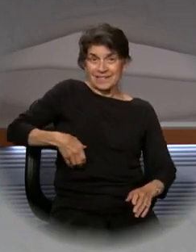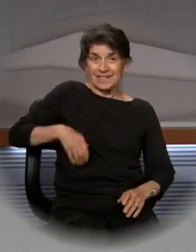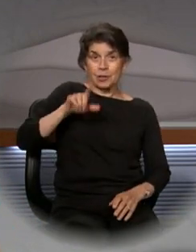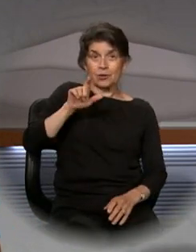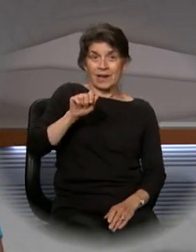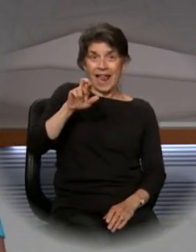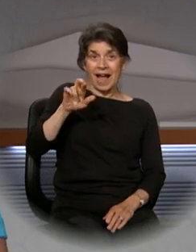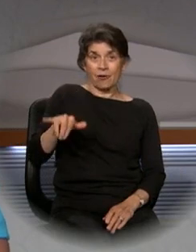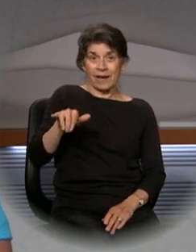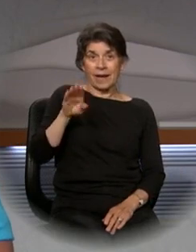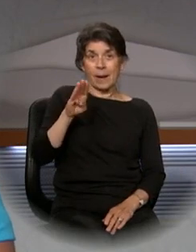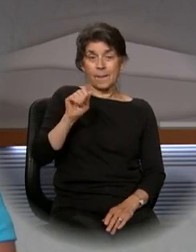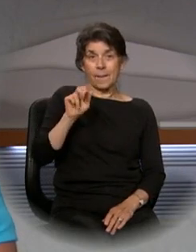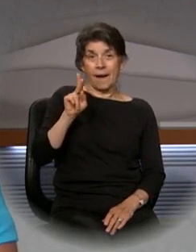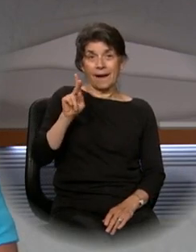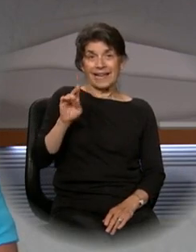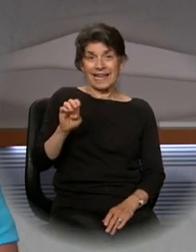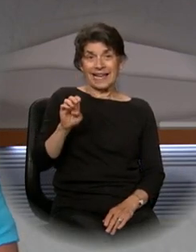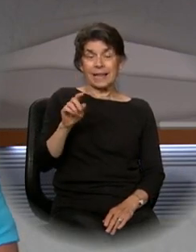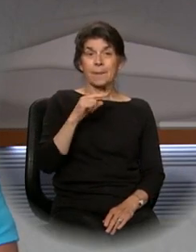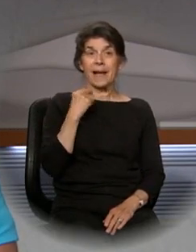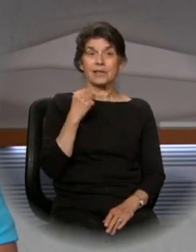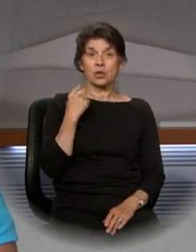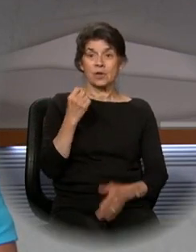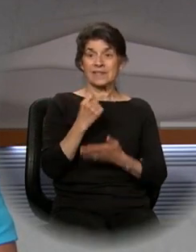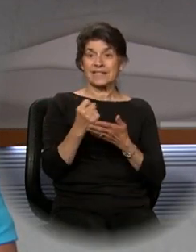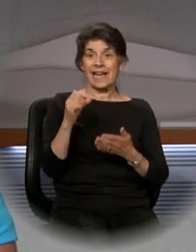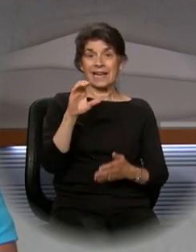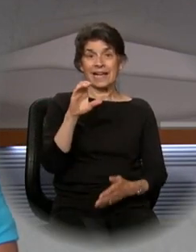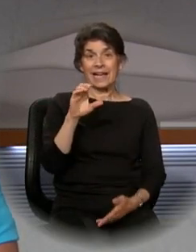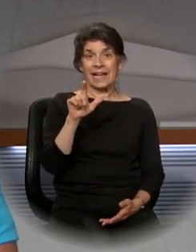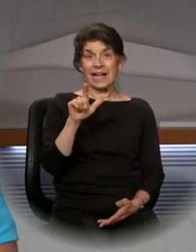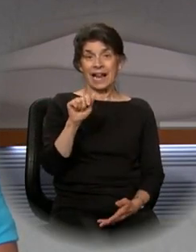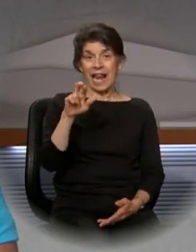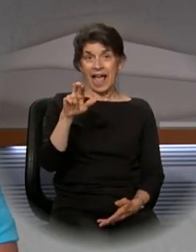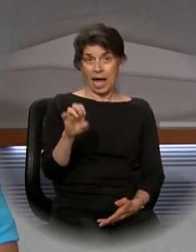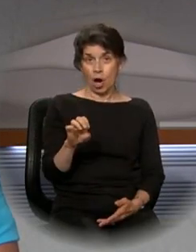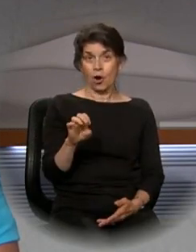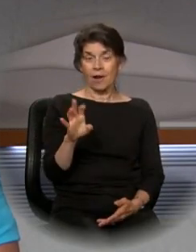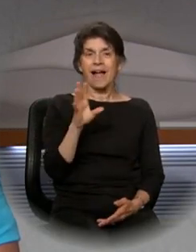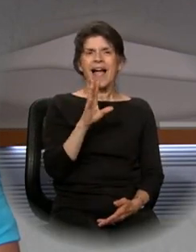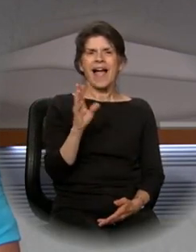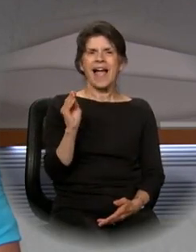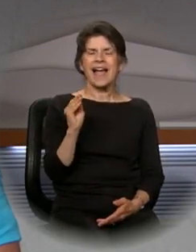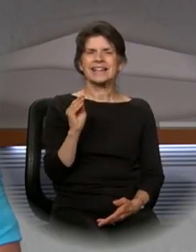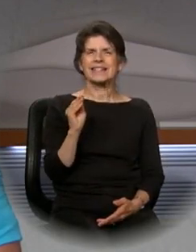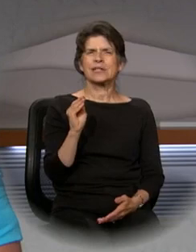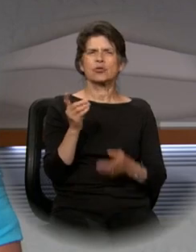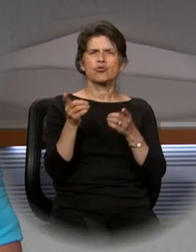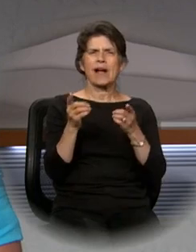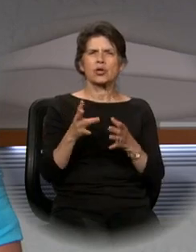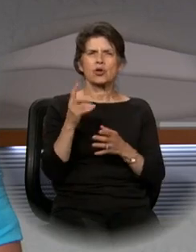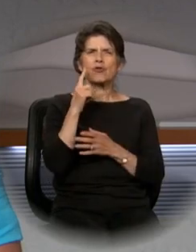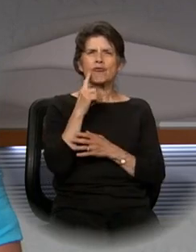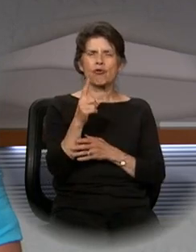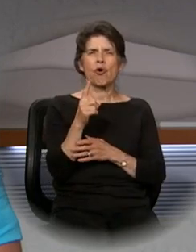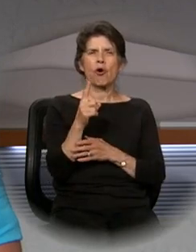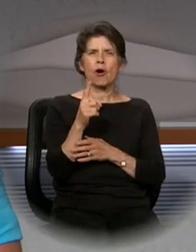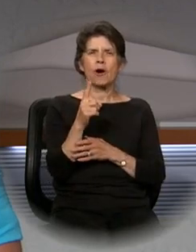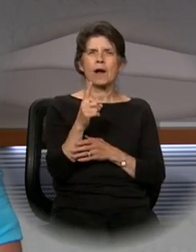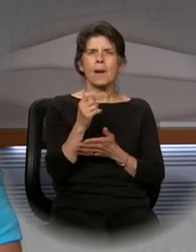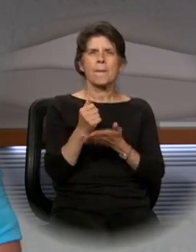Bakke, the pastor of St. Clair of Assisi Parish in Monroe, and the director of the Apostolate for Persons with